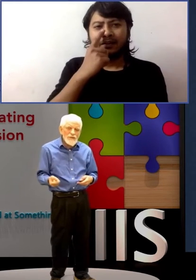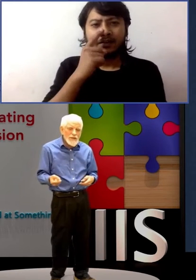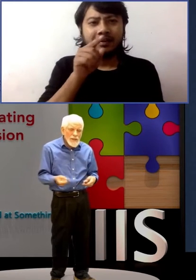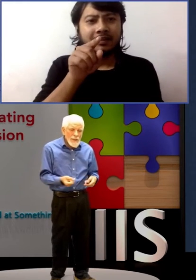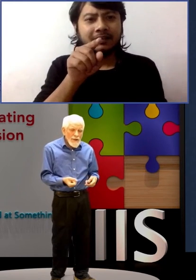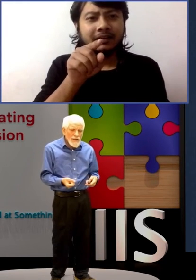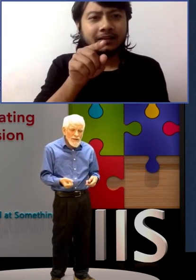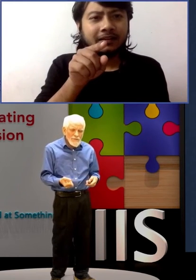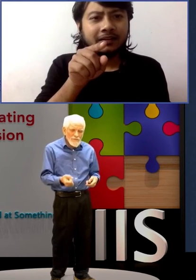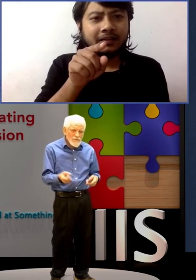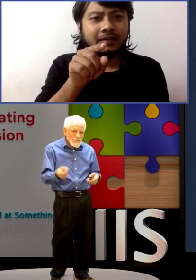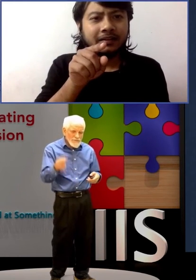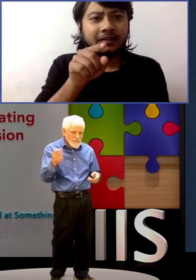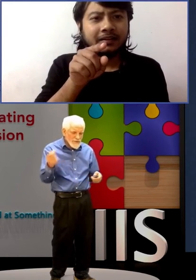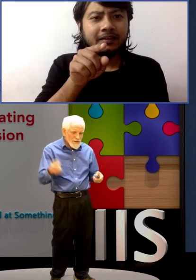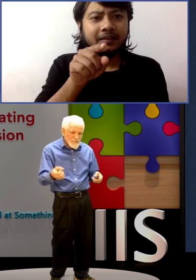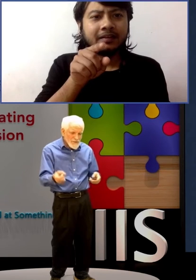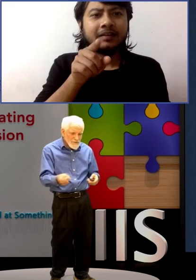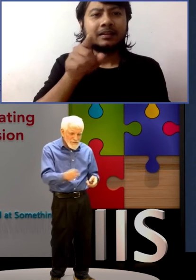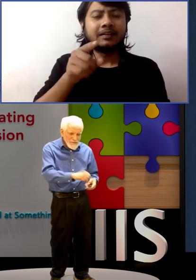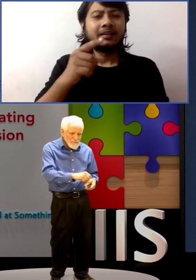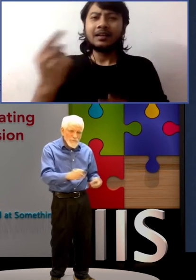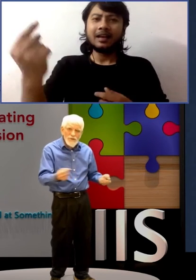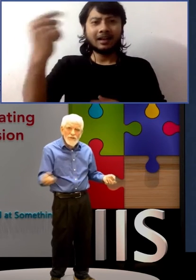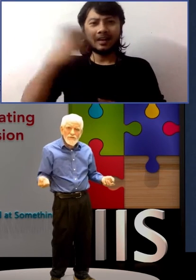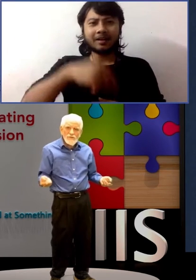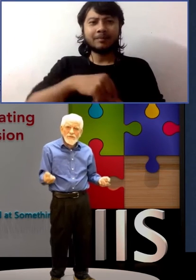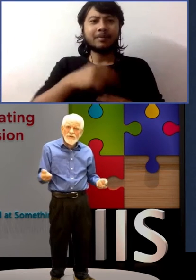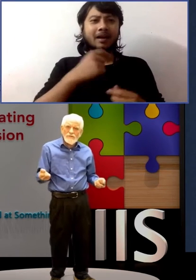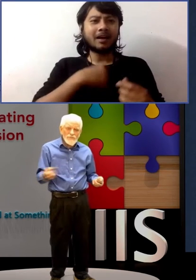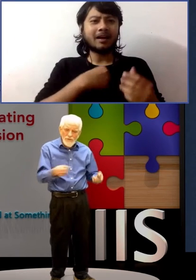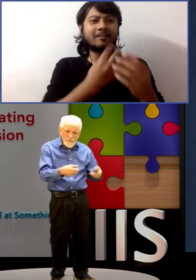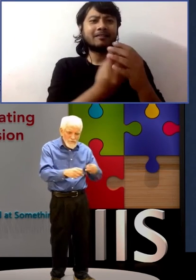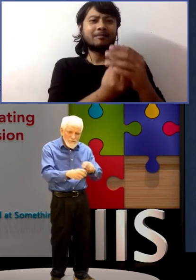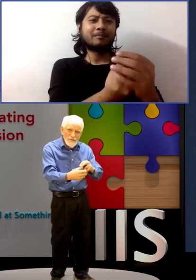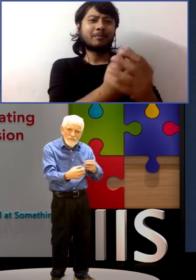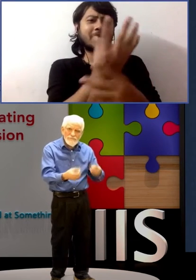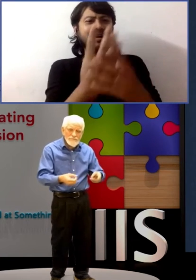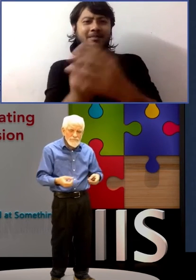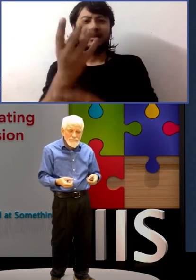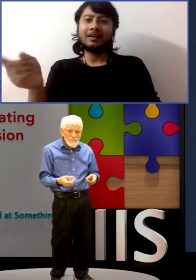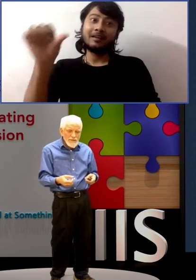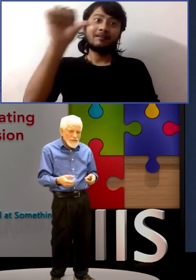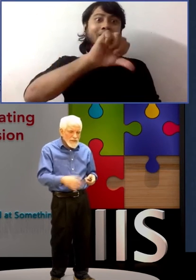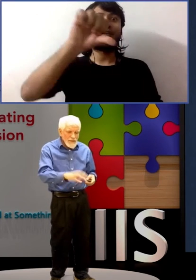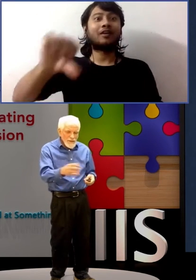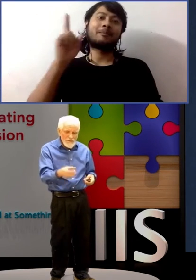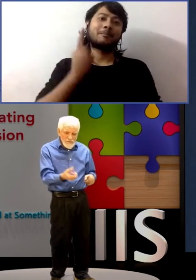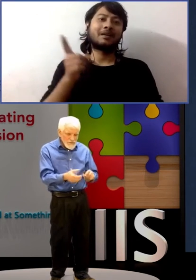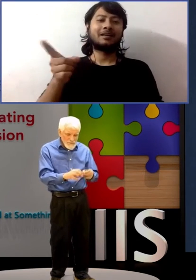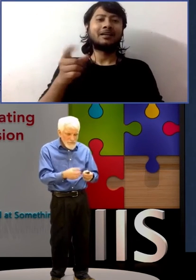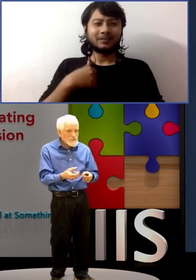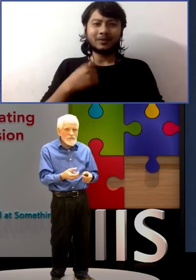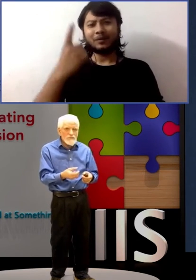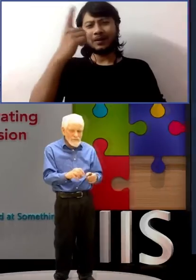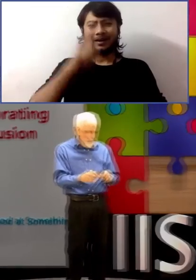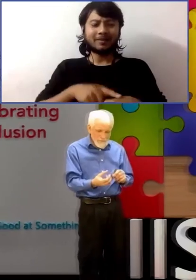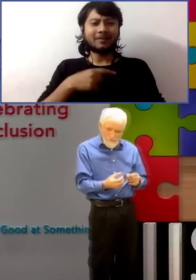come. And one time I put out all the water, no water in it. And she